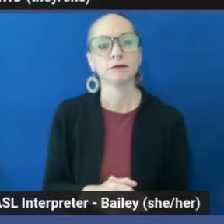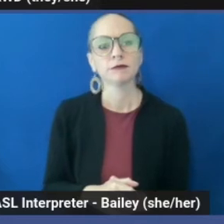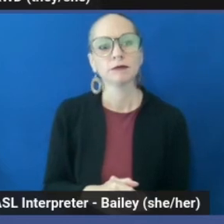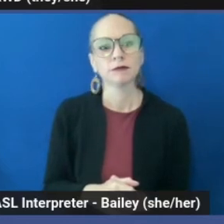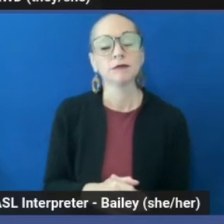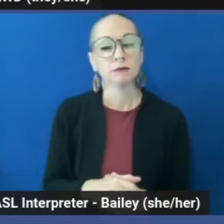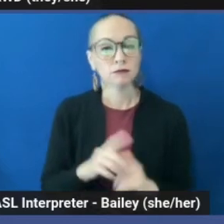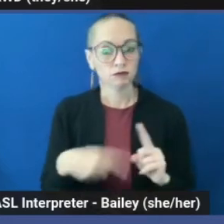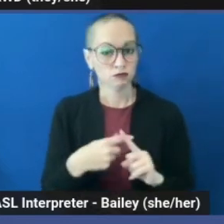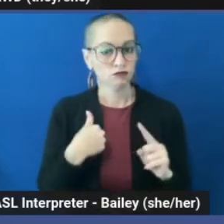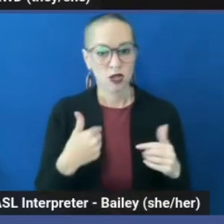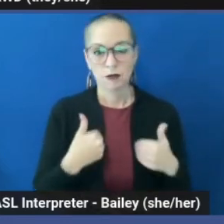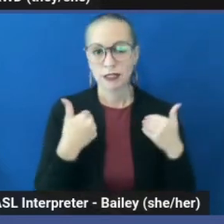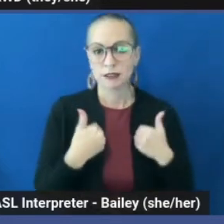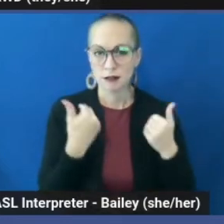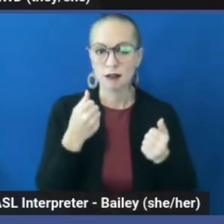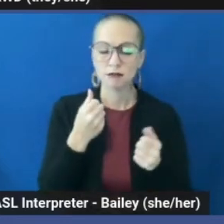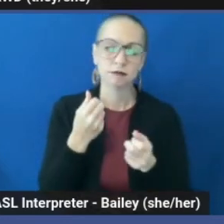When I was a young stripper,